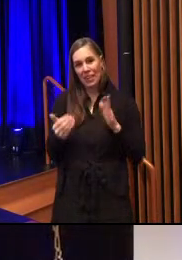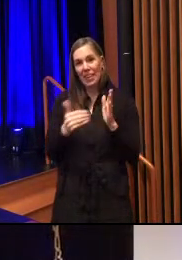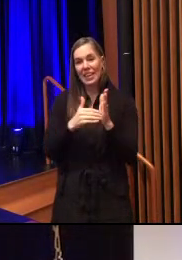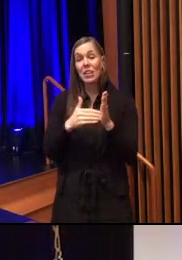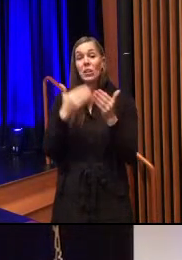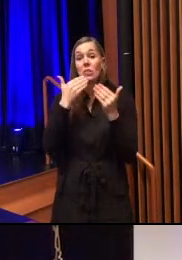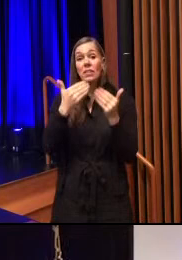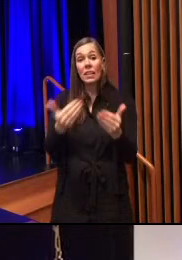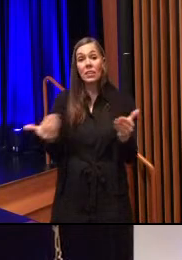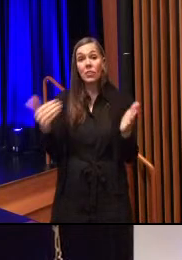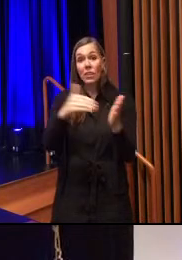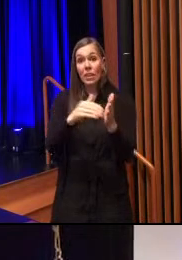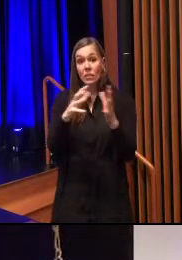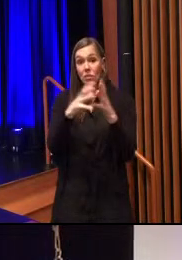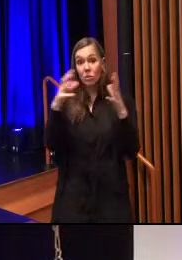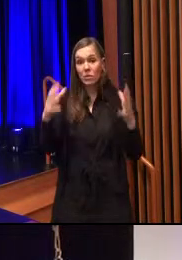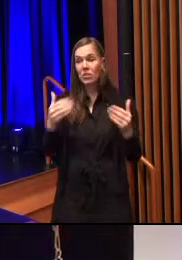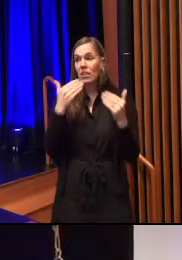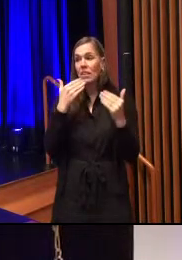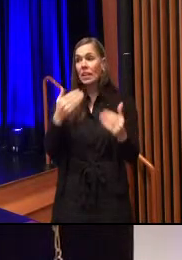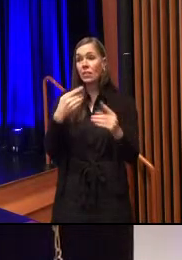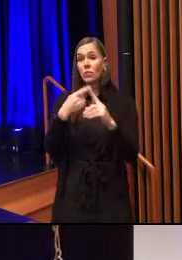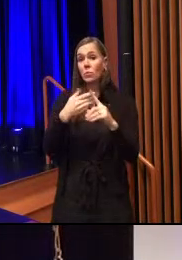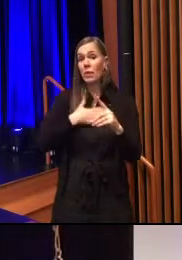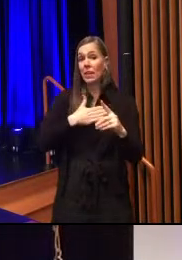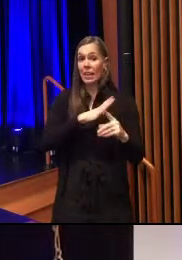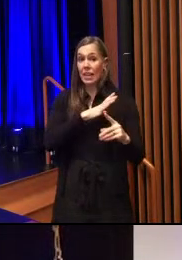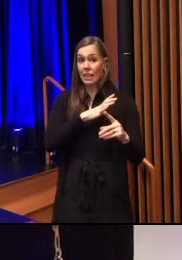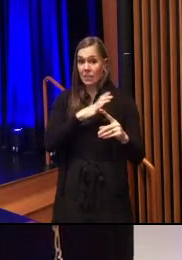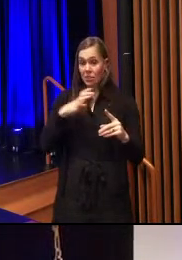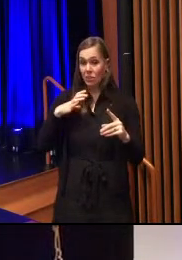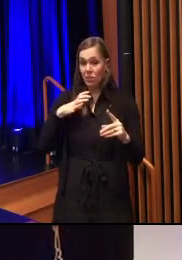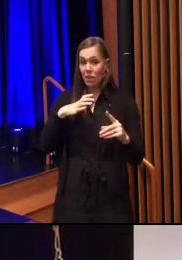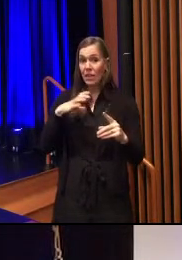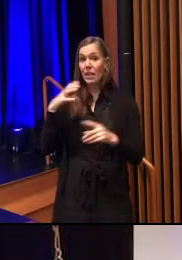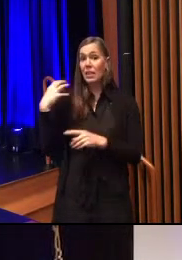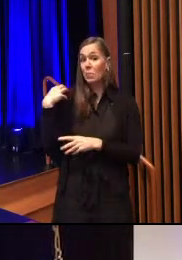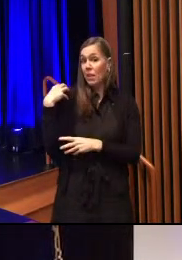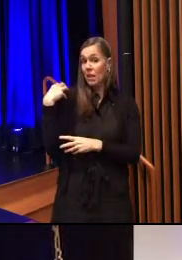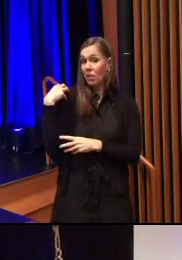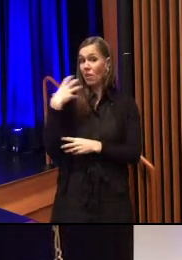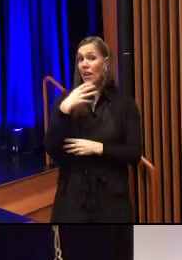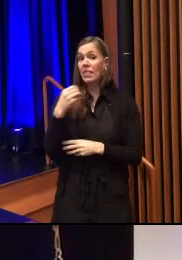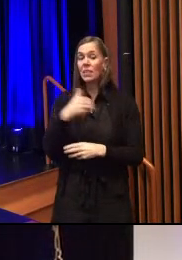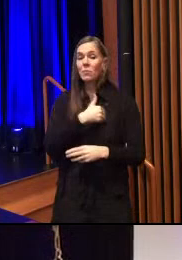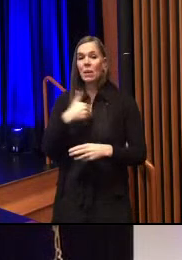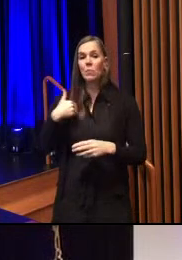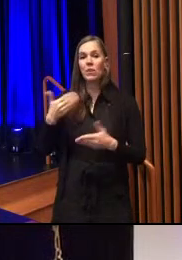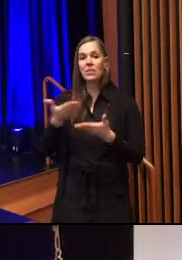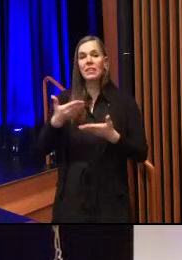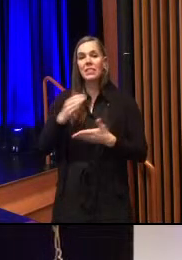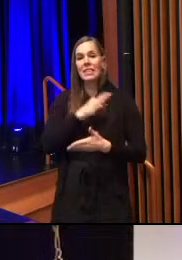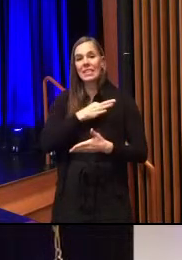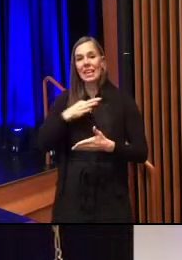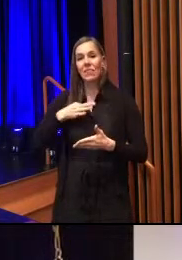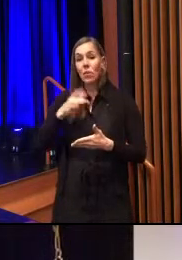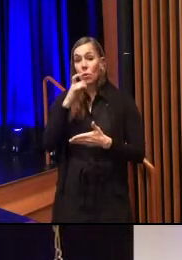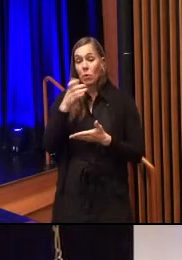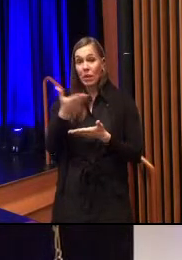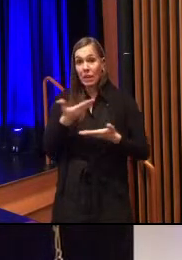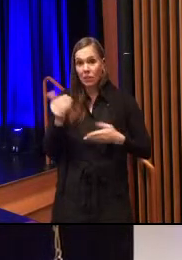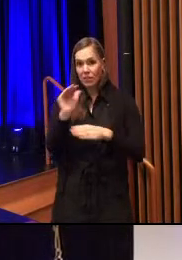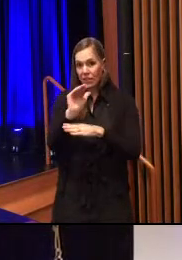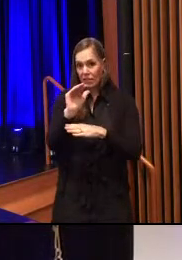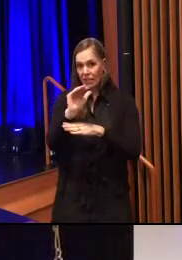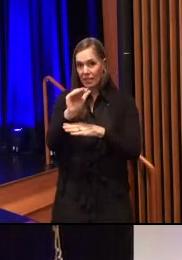again so much. Thank you to my council colleagues, Mayor, and to the members of the staff of Lancaster City who are here